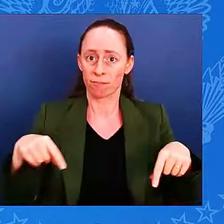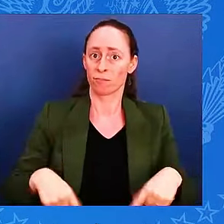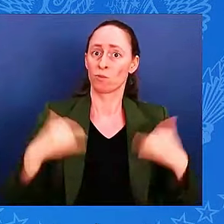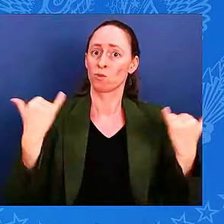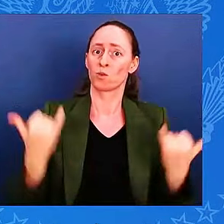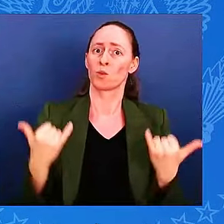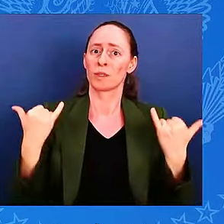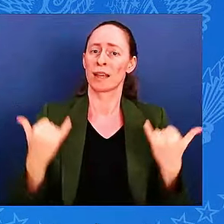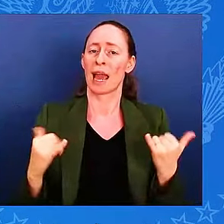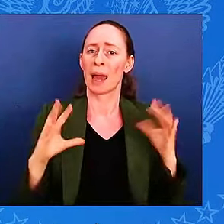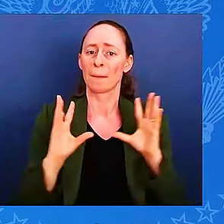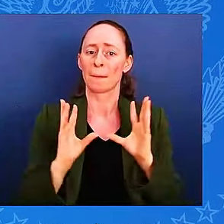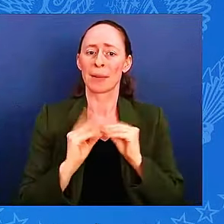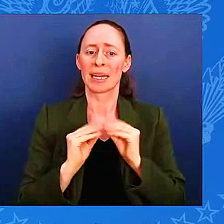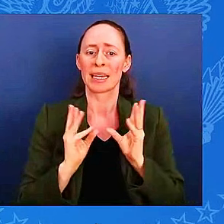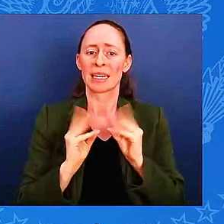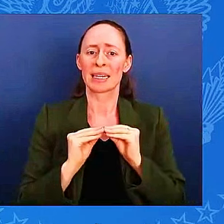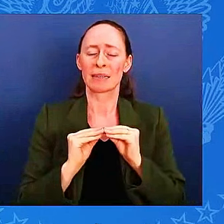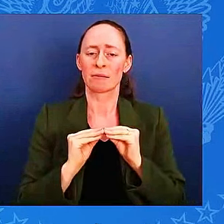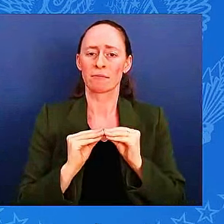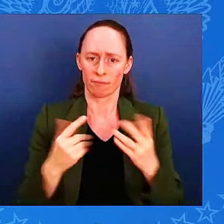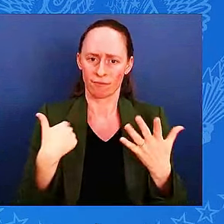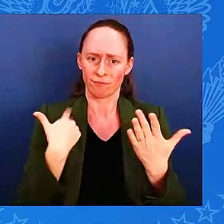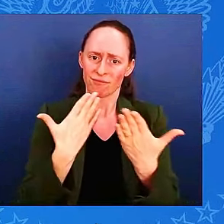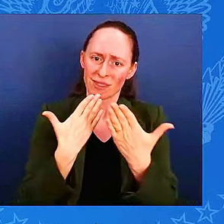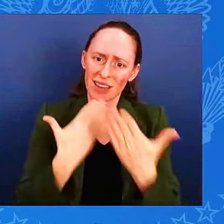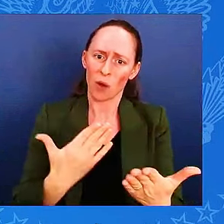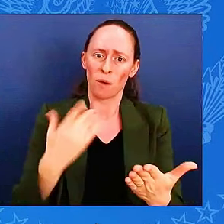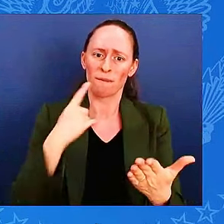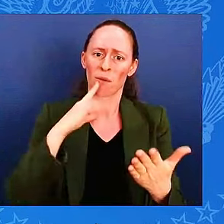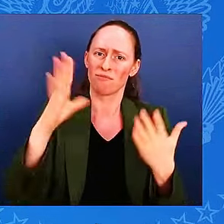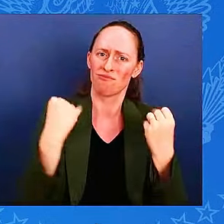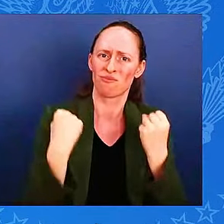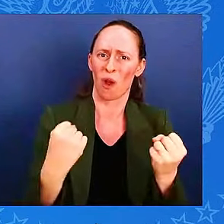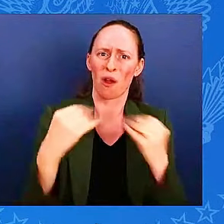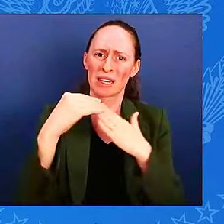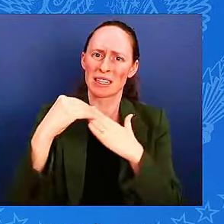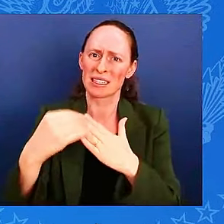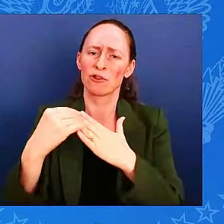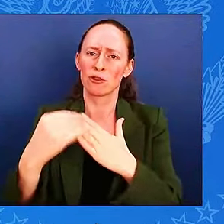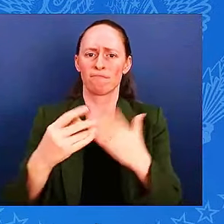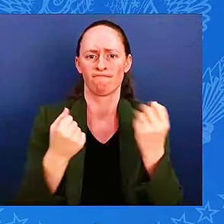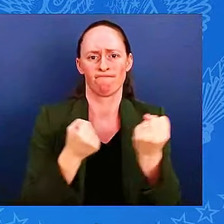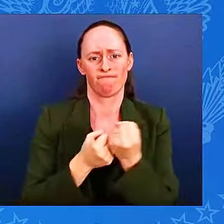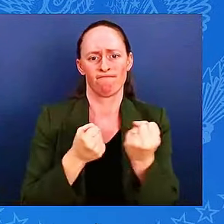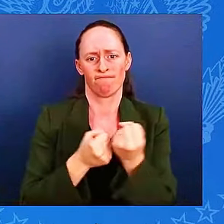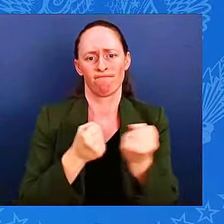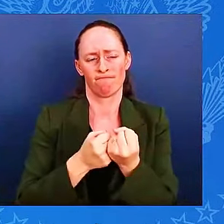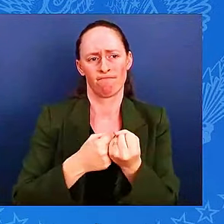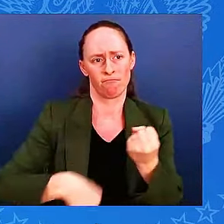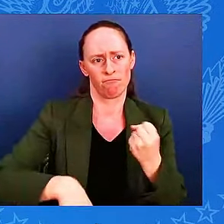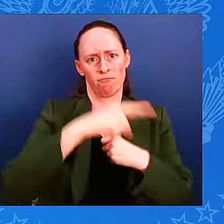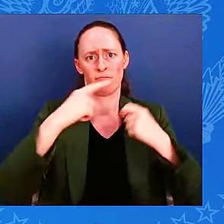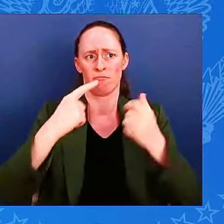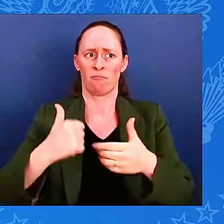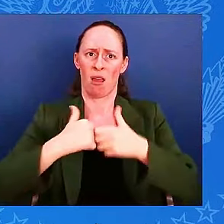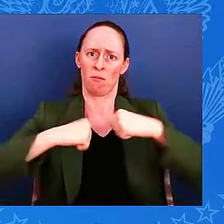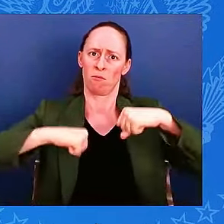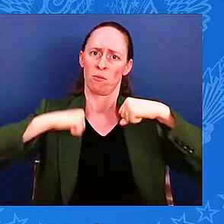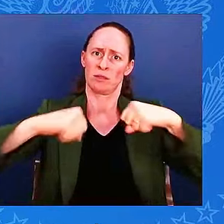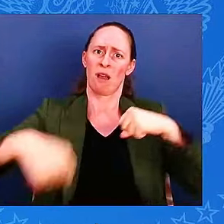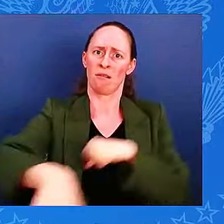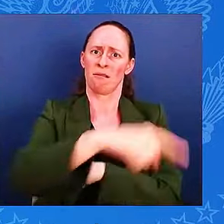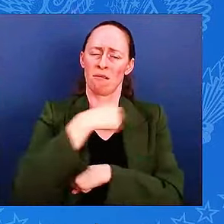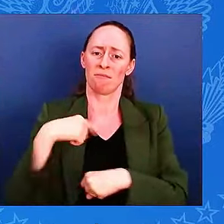leadership in protecting our lives. Thank you all, my friends, and I am confident life will prevail.